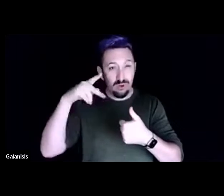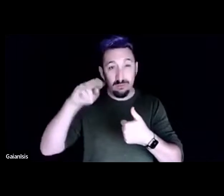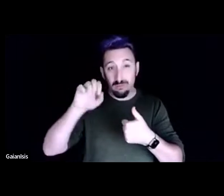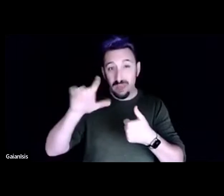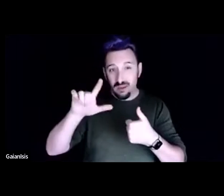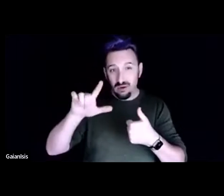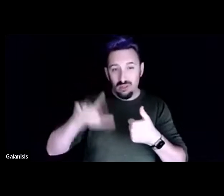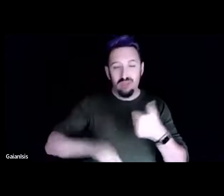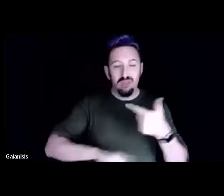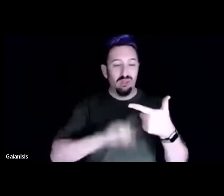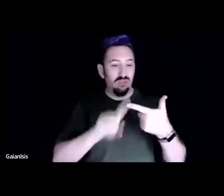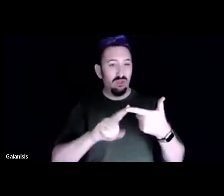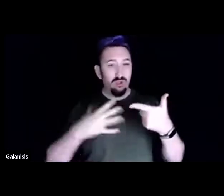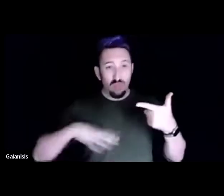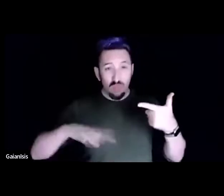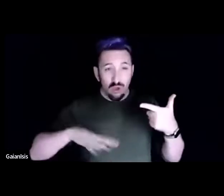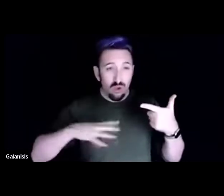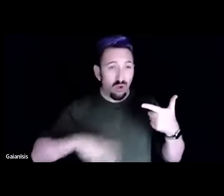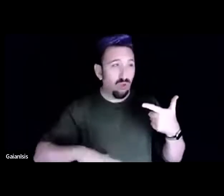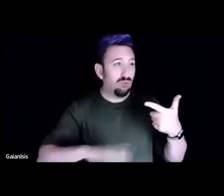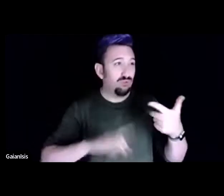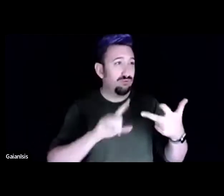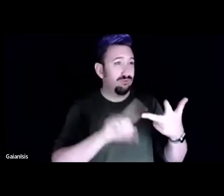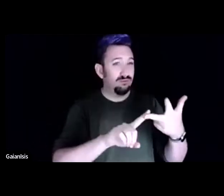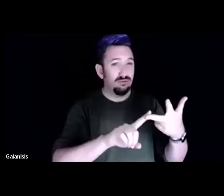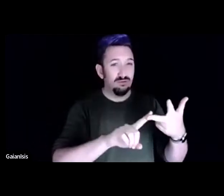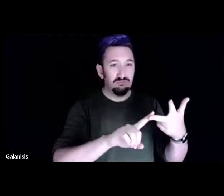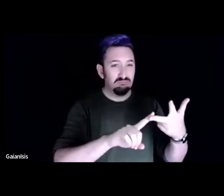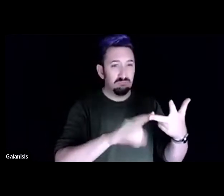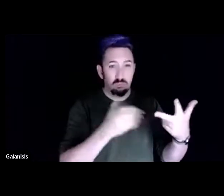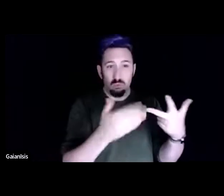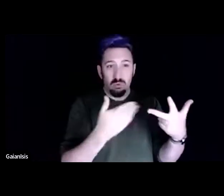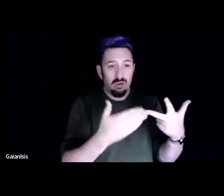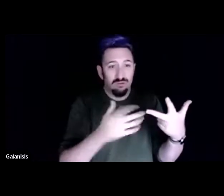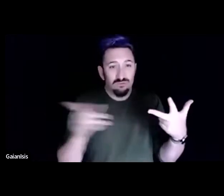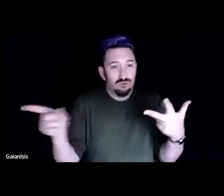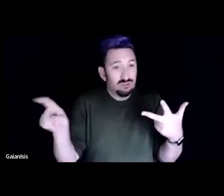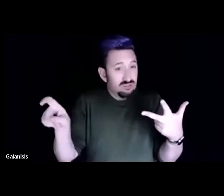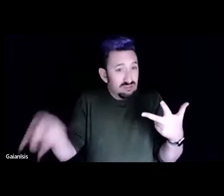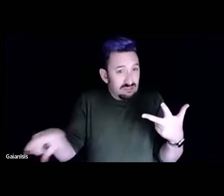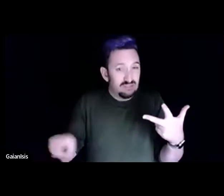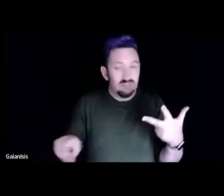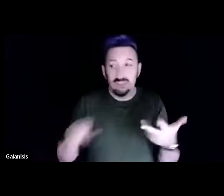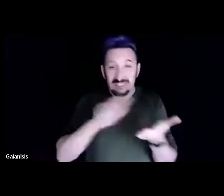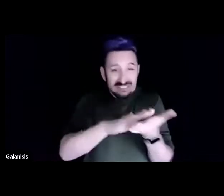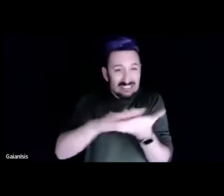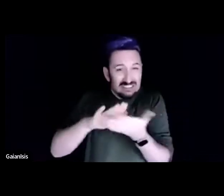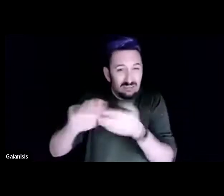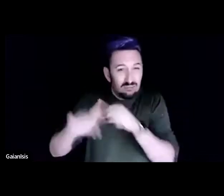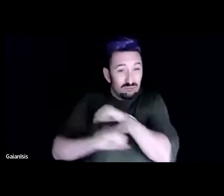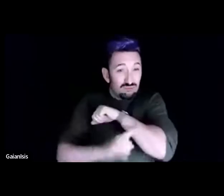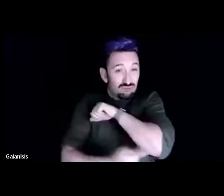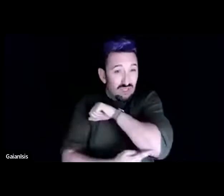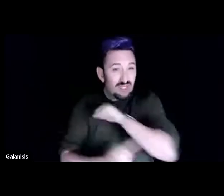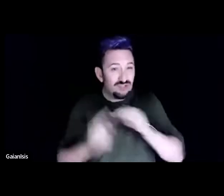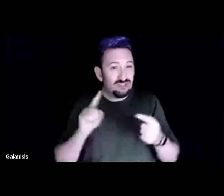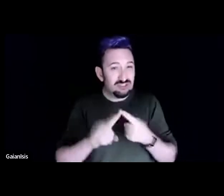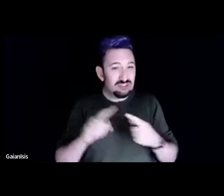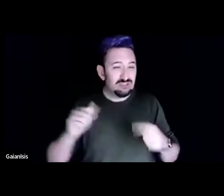I would pick trash until my back hurt, but I felt like I was making a difference in a little way.